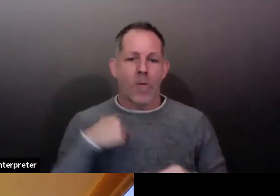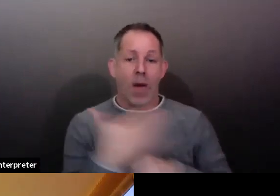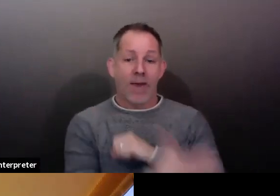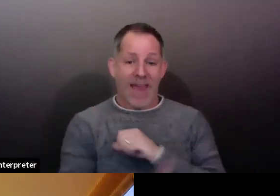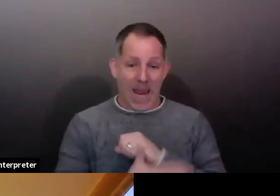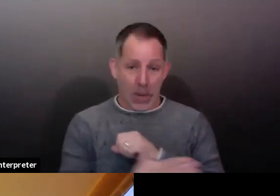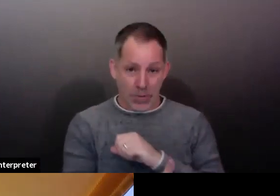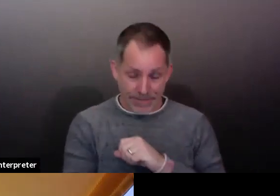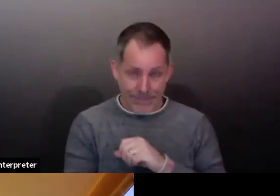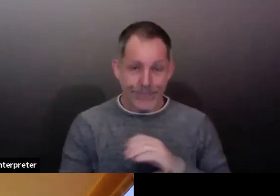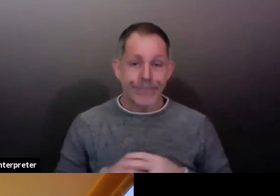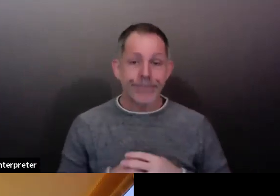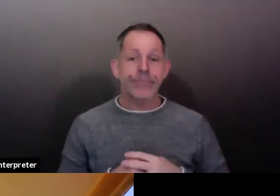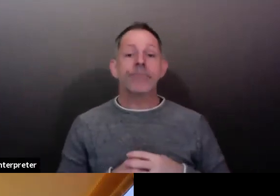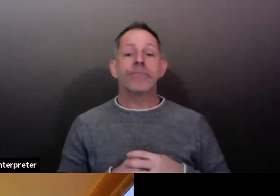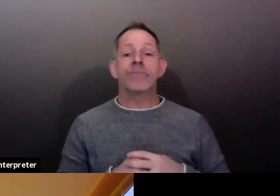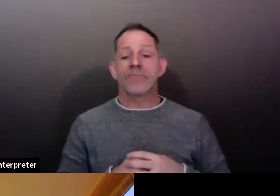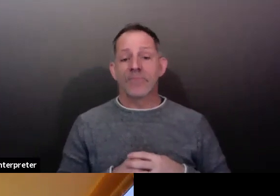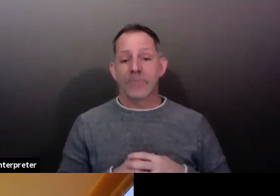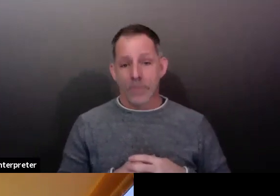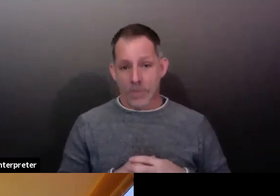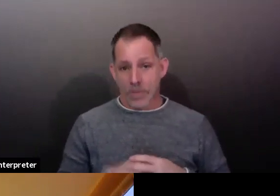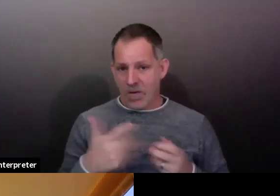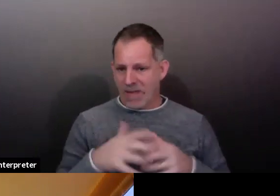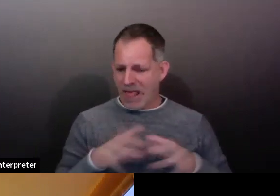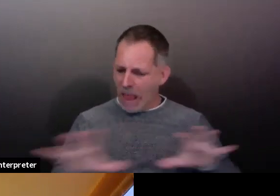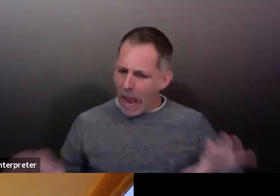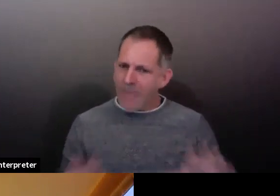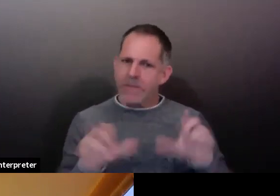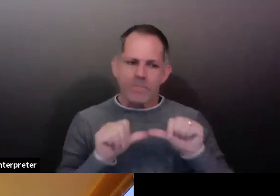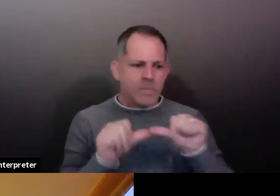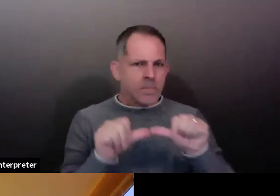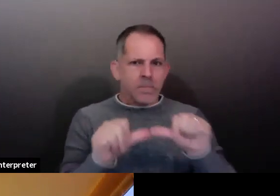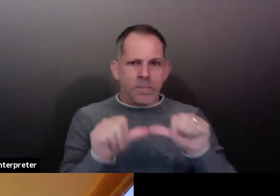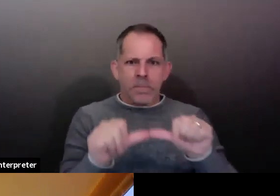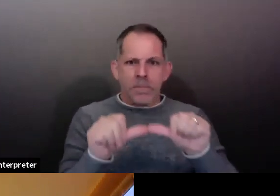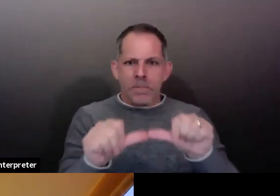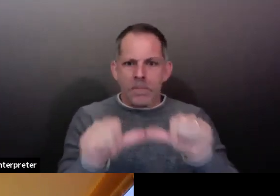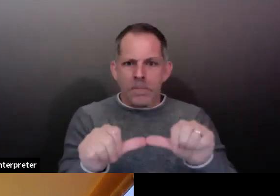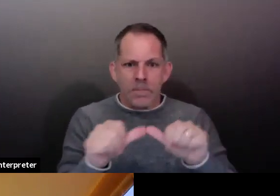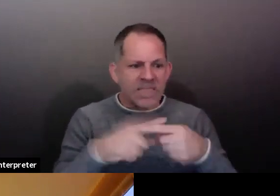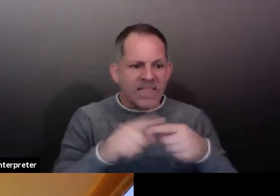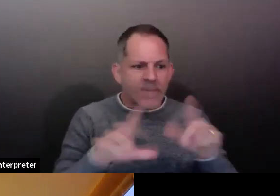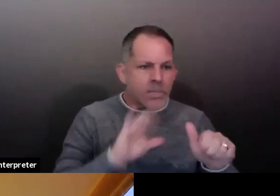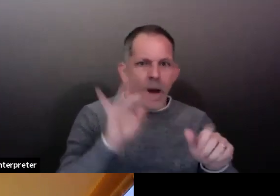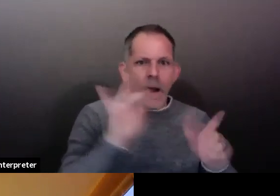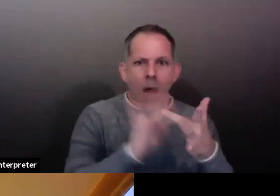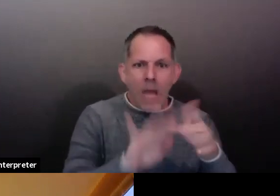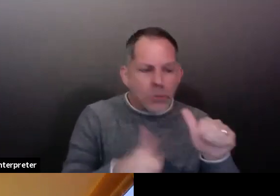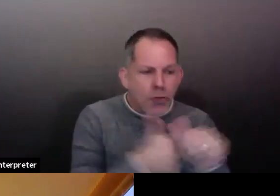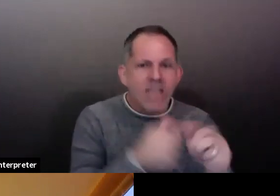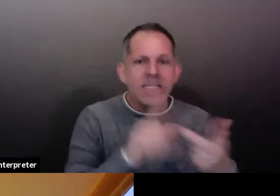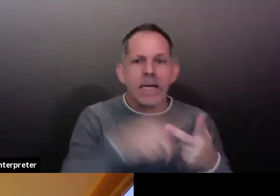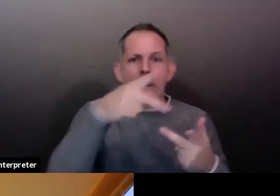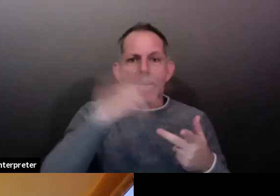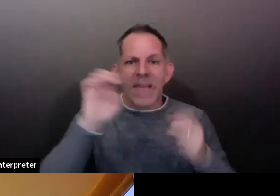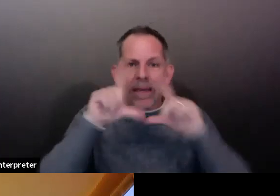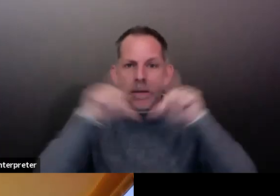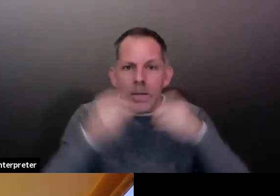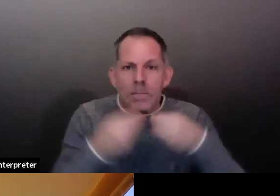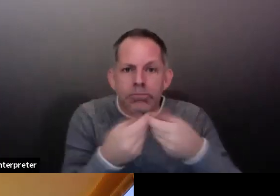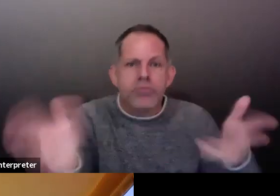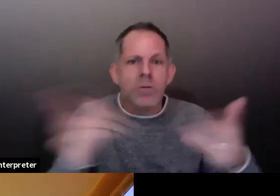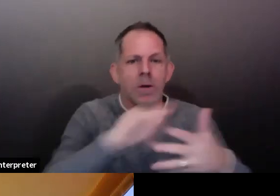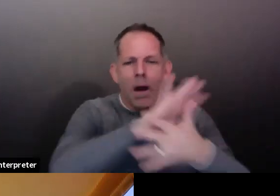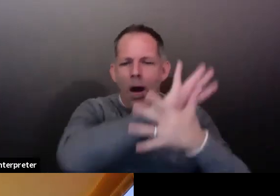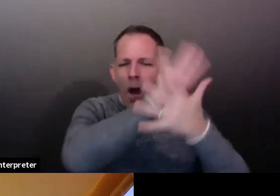have to continue. The testing, contact tracing, if and when the vaccine comes out, distribution of